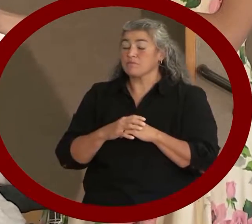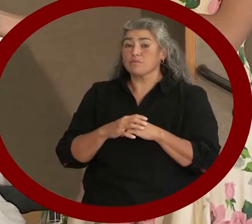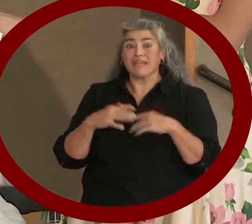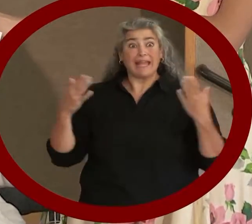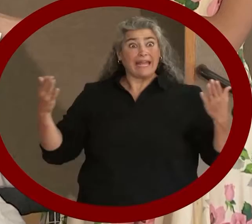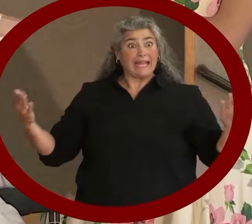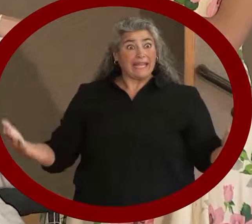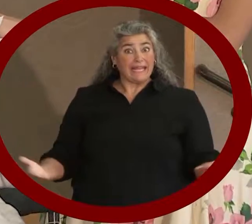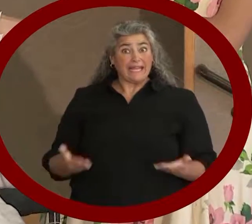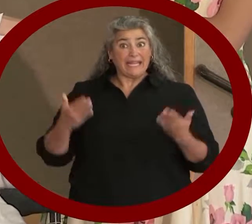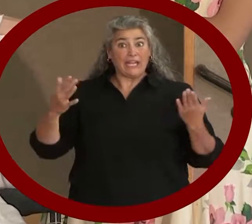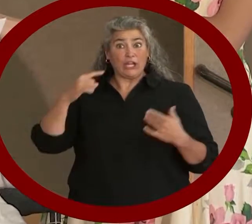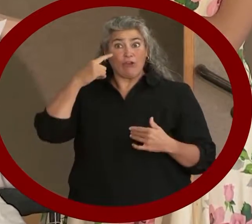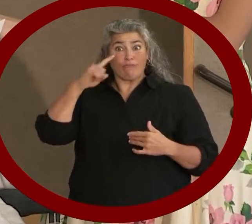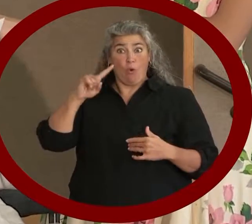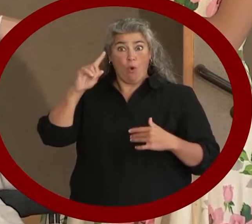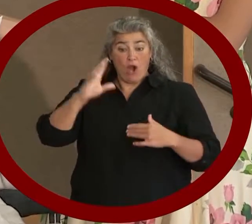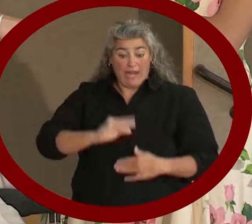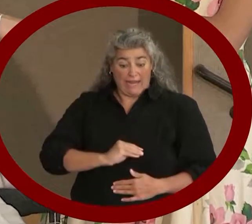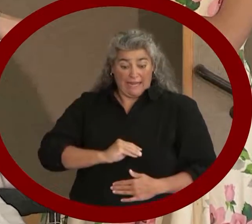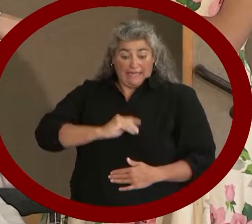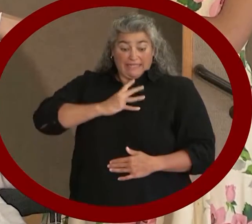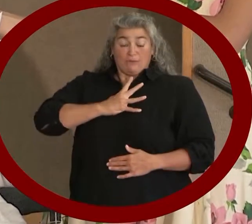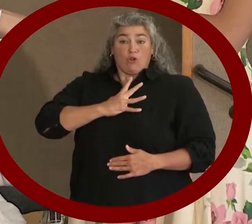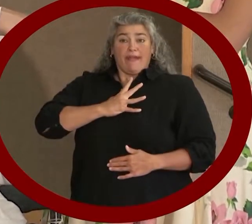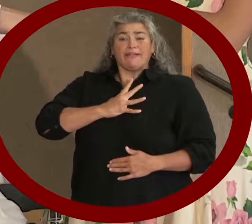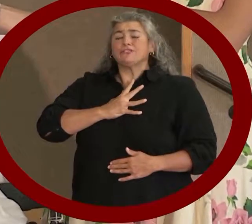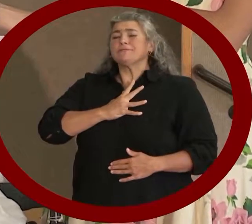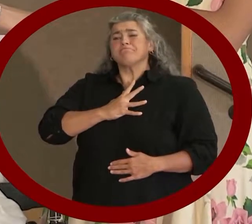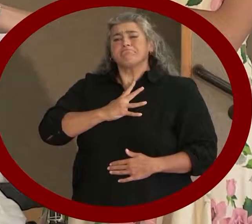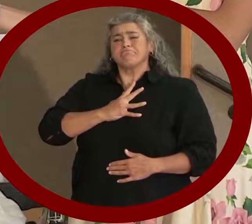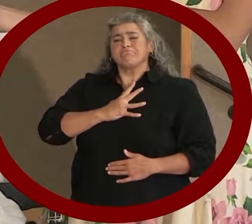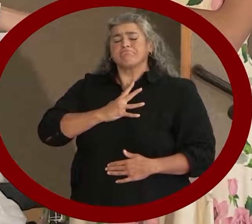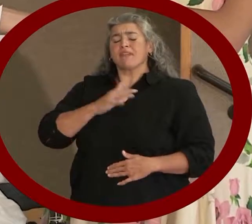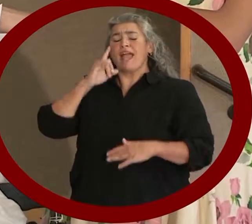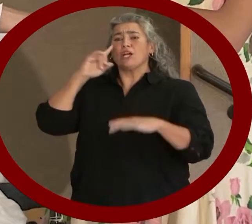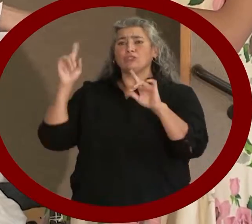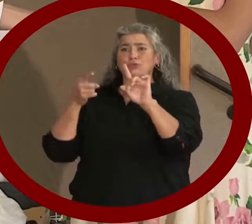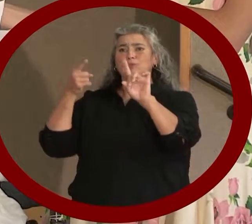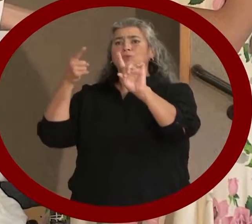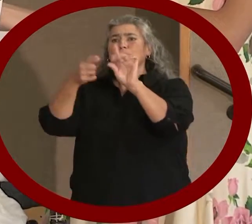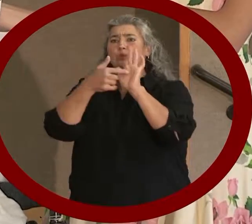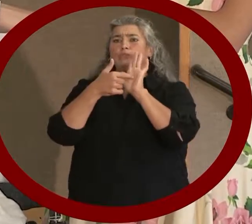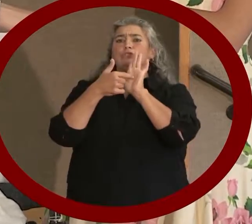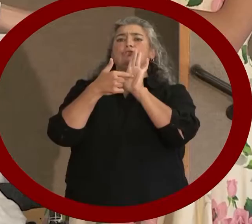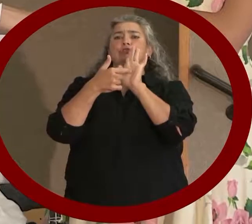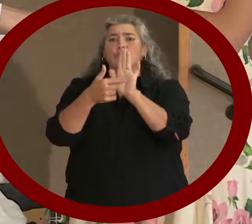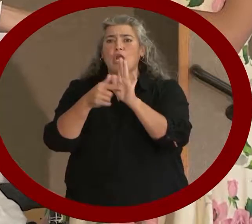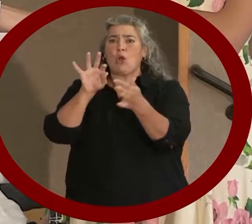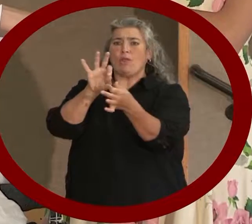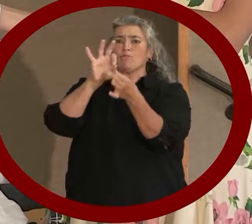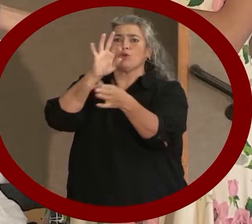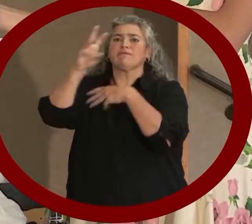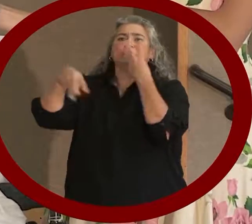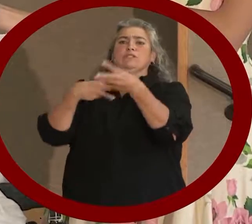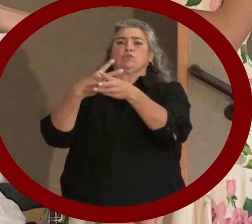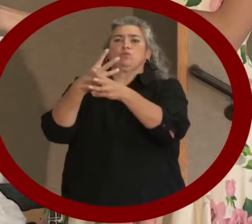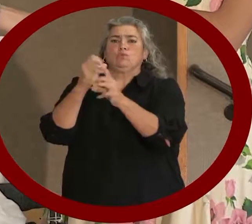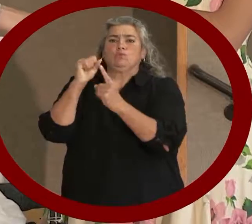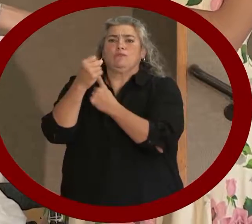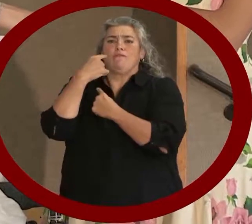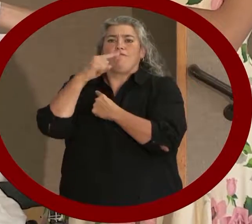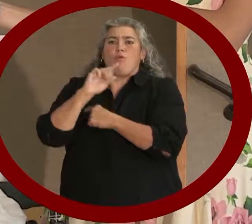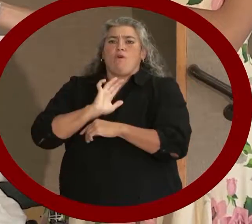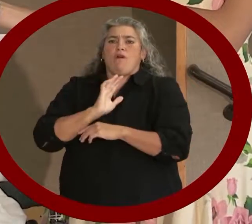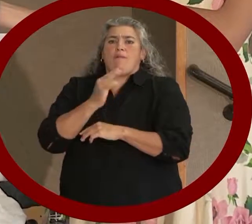rather to exemplify and pursue the ideals of equal access and opportunity for every member of our community. As